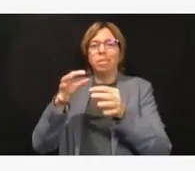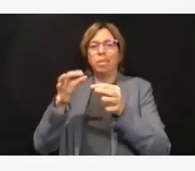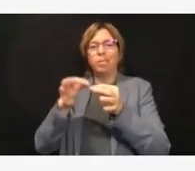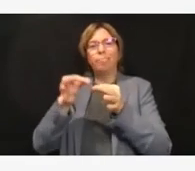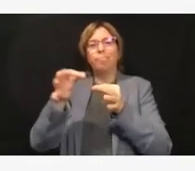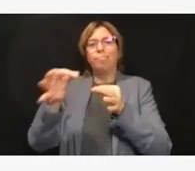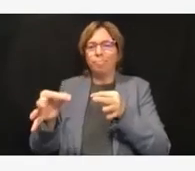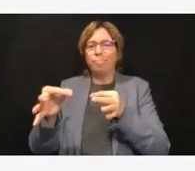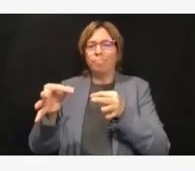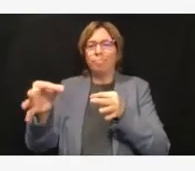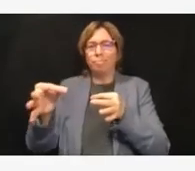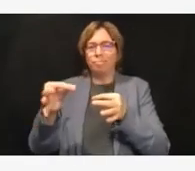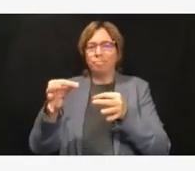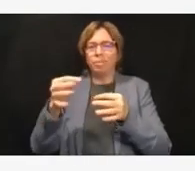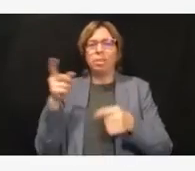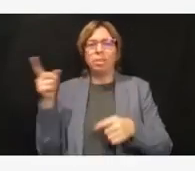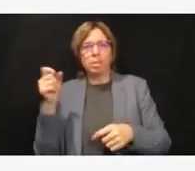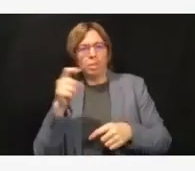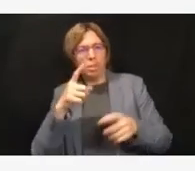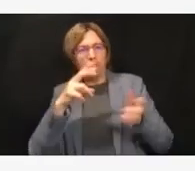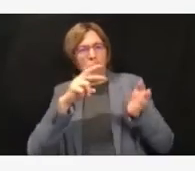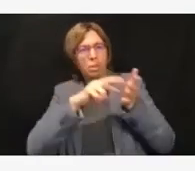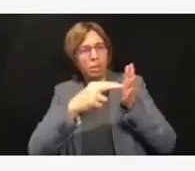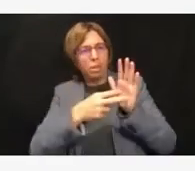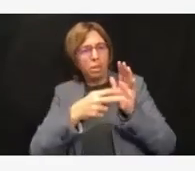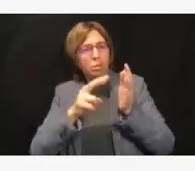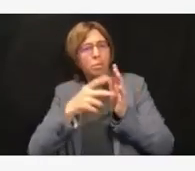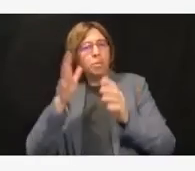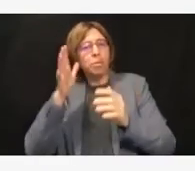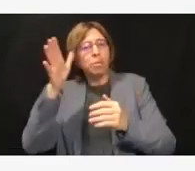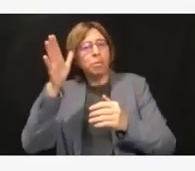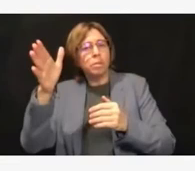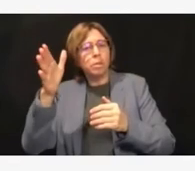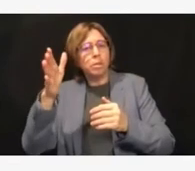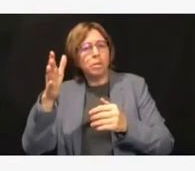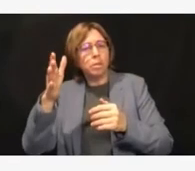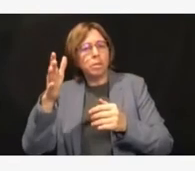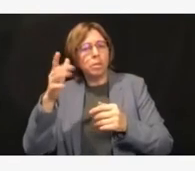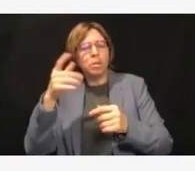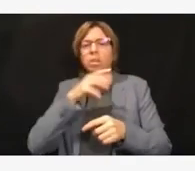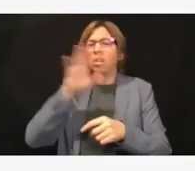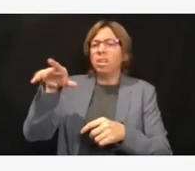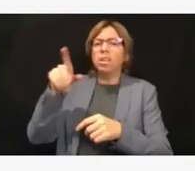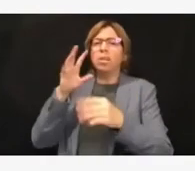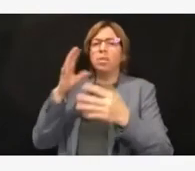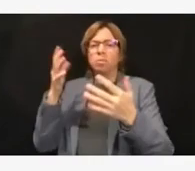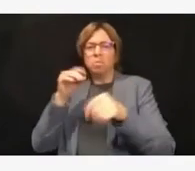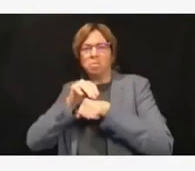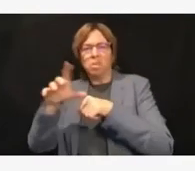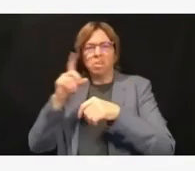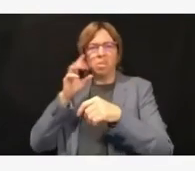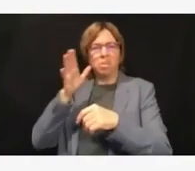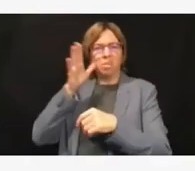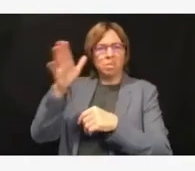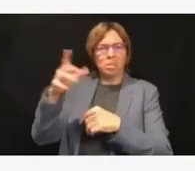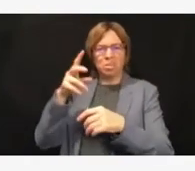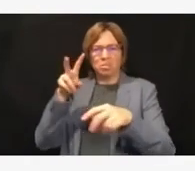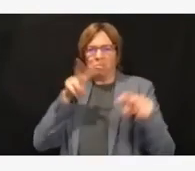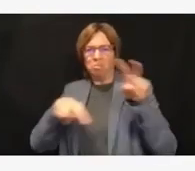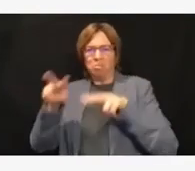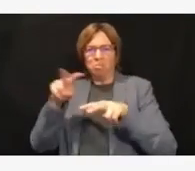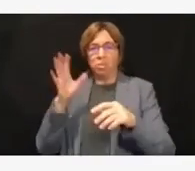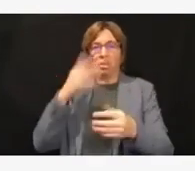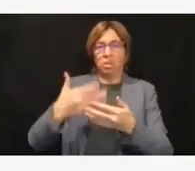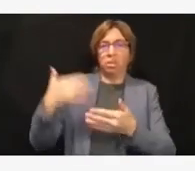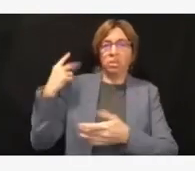long-term kind of effects that you foresee of what we've gone through over the past two years in terms